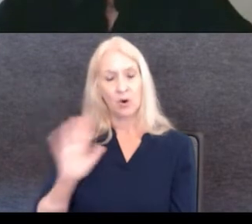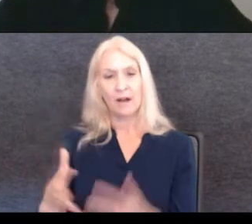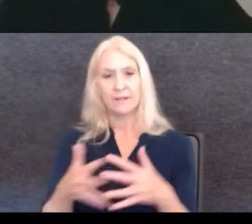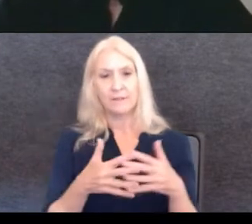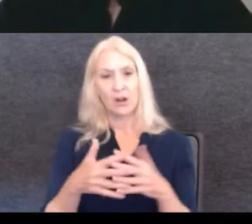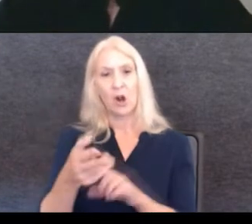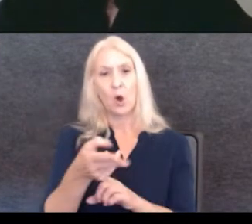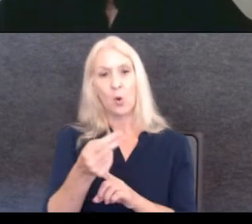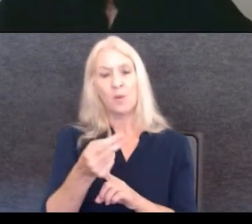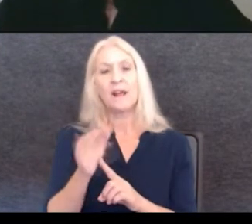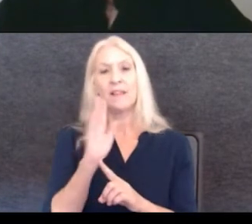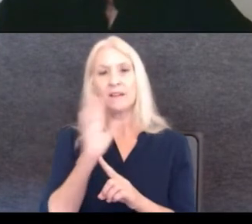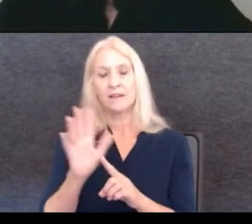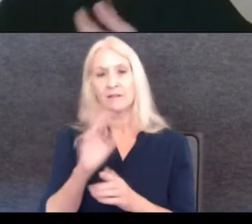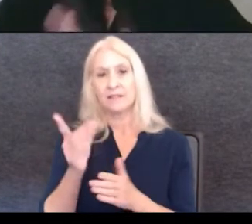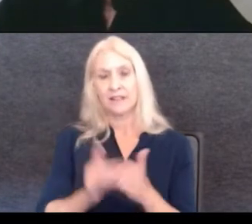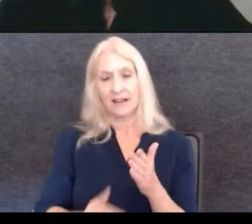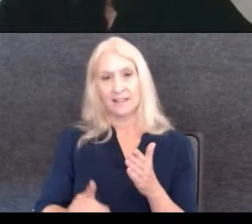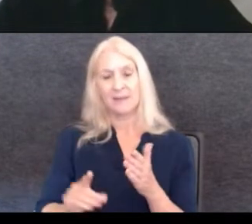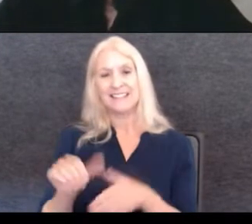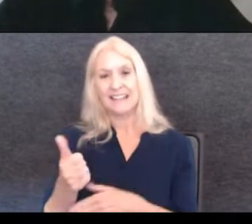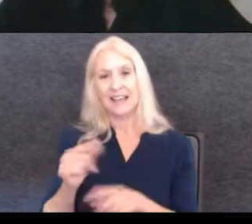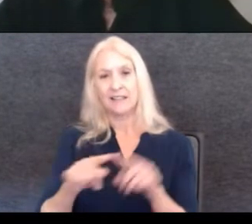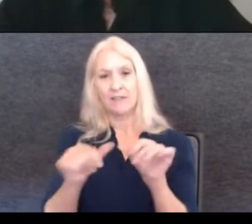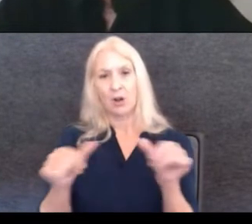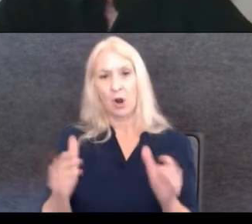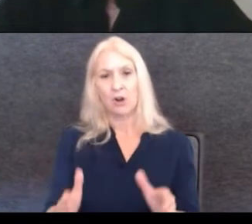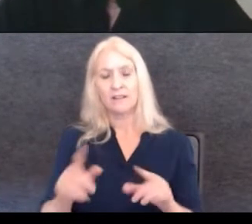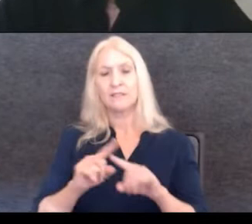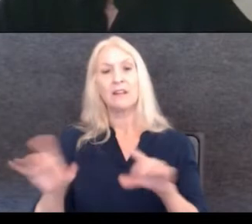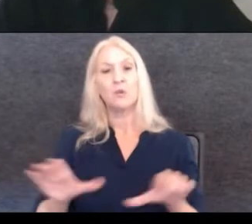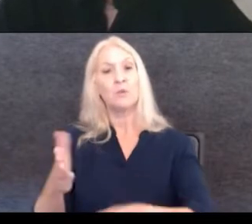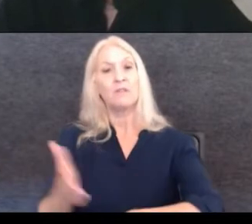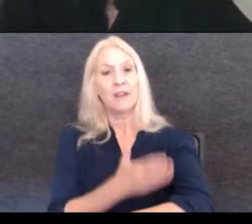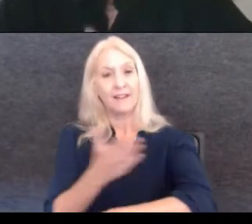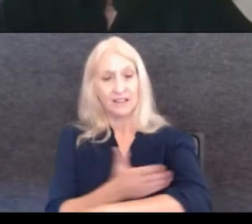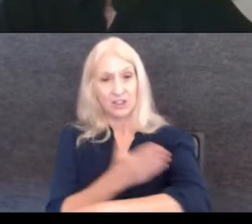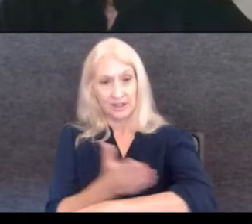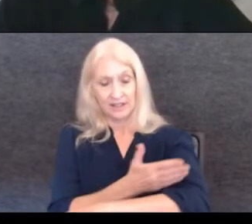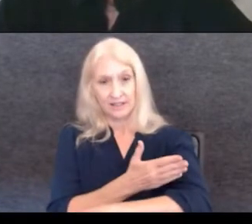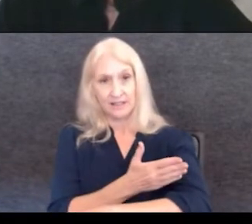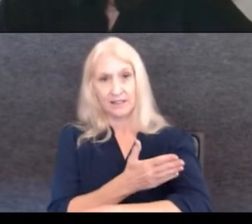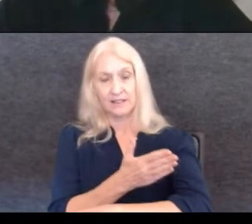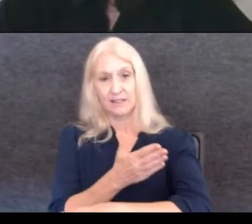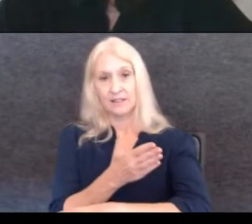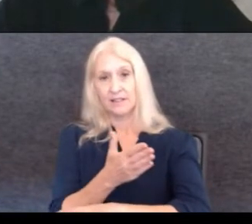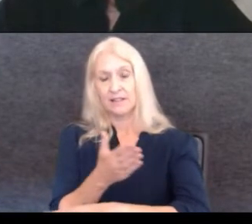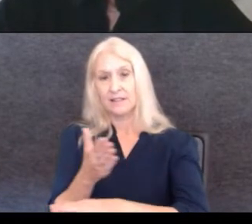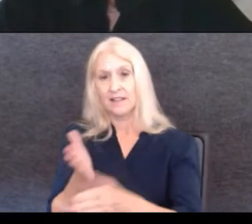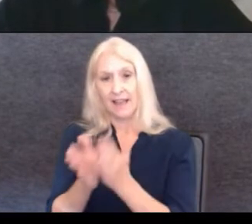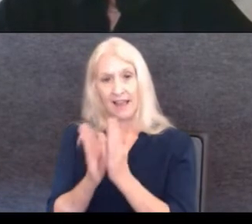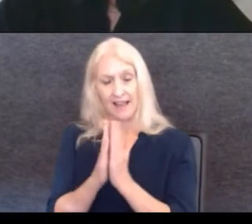Right. It was designed by 10 architects and it was a renovation. I was, uh, responsible, responsible for the